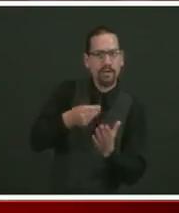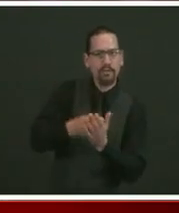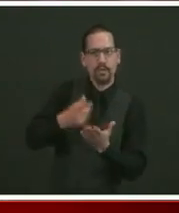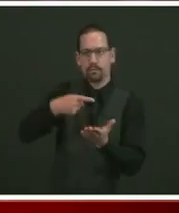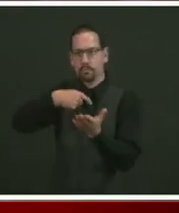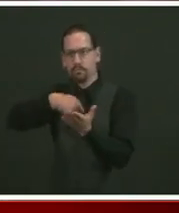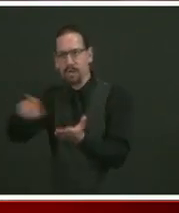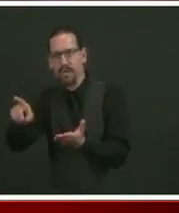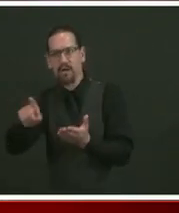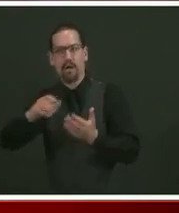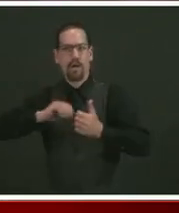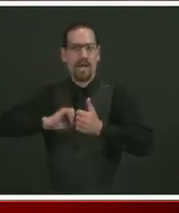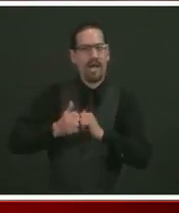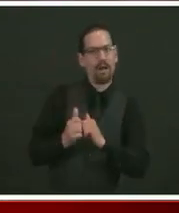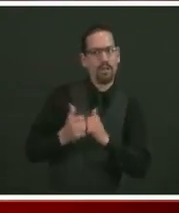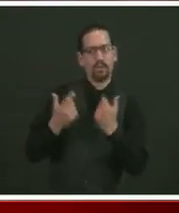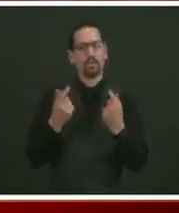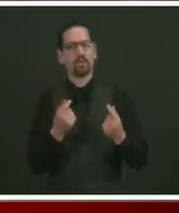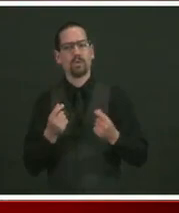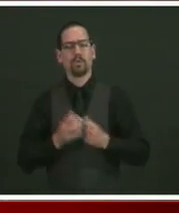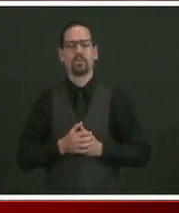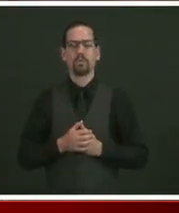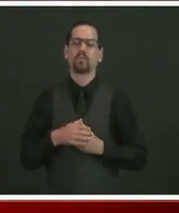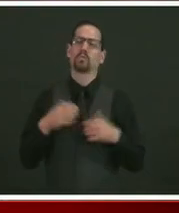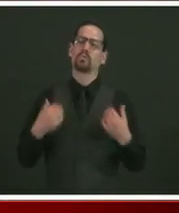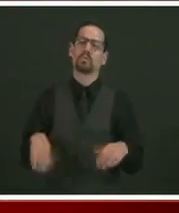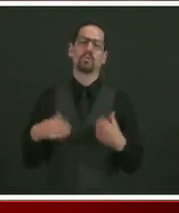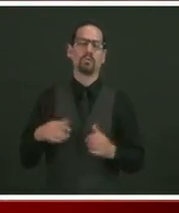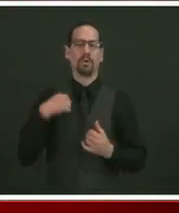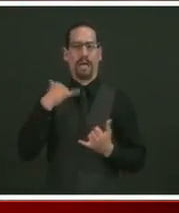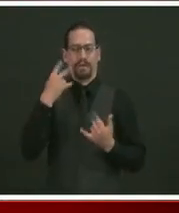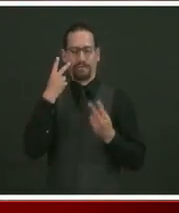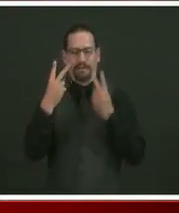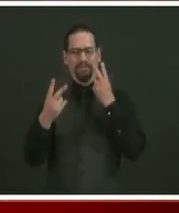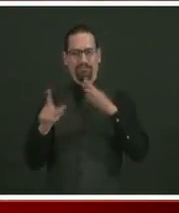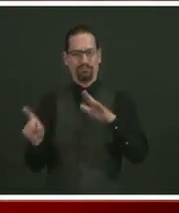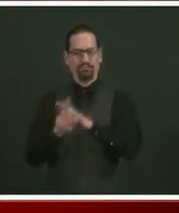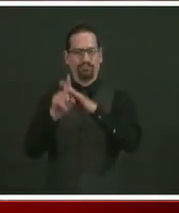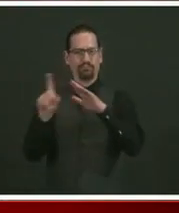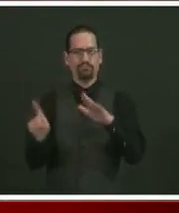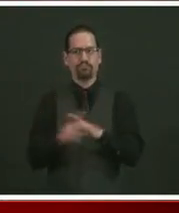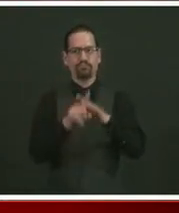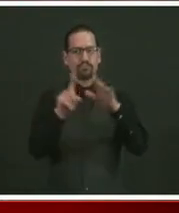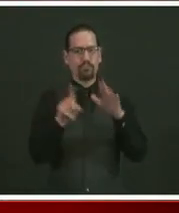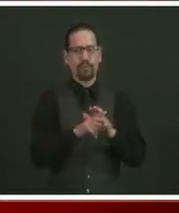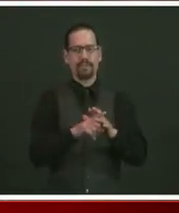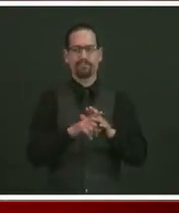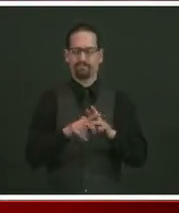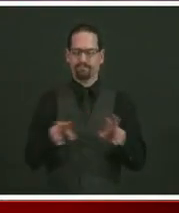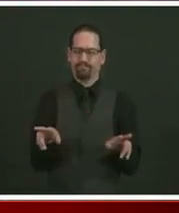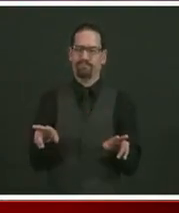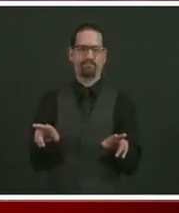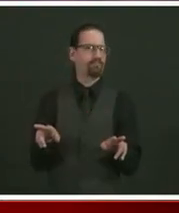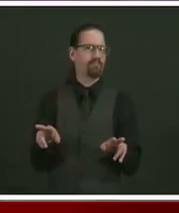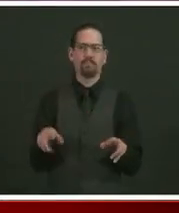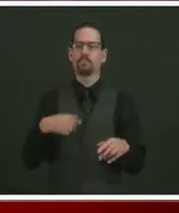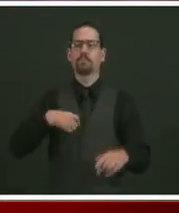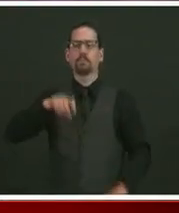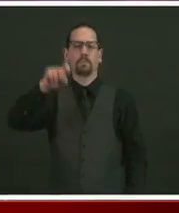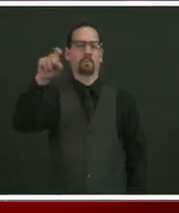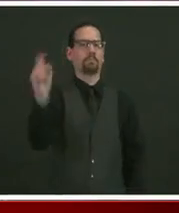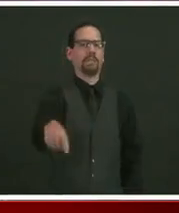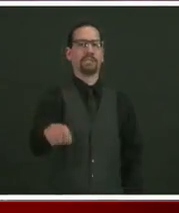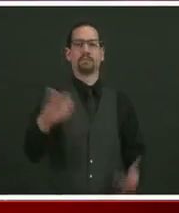First, now that we're at this place, we are going to have to begin to turn to the business of rebuilding Rhode Island.